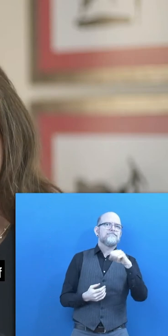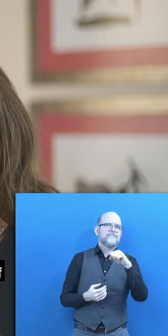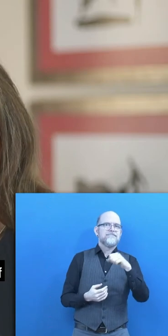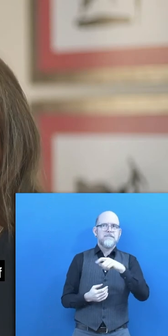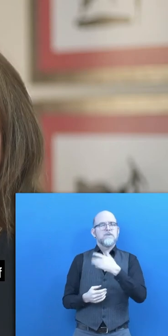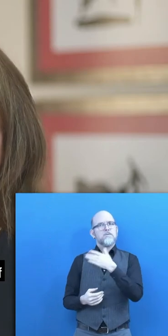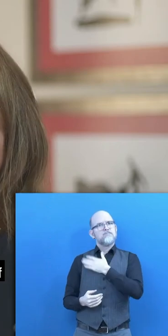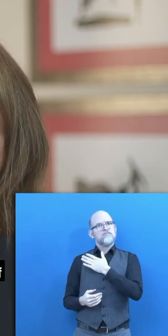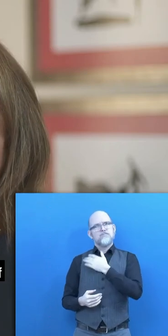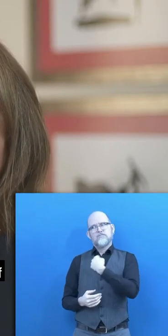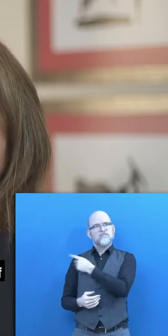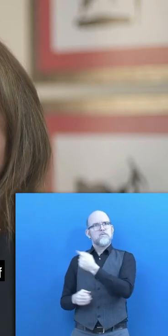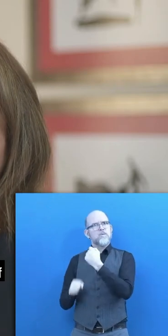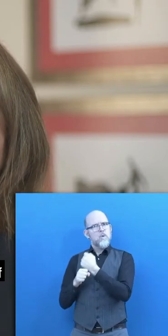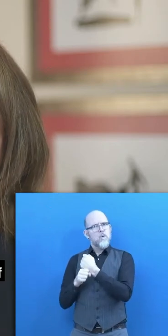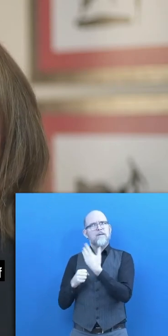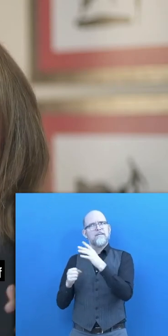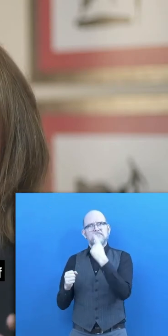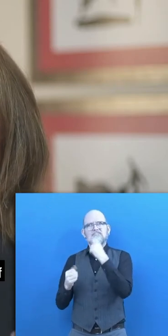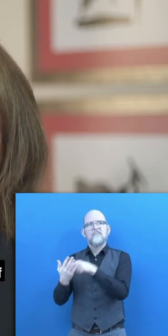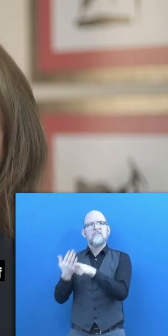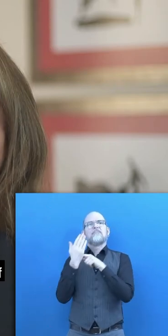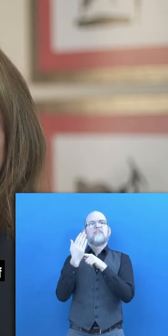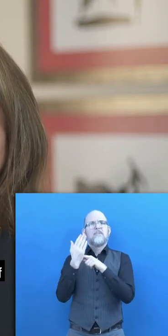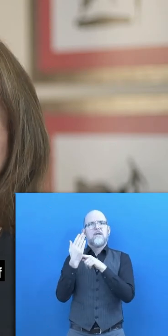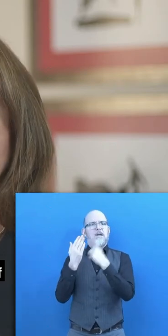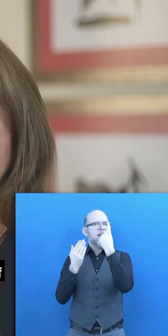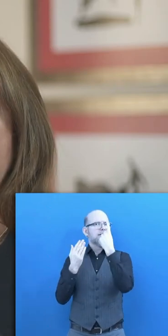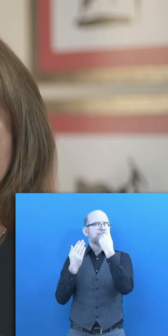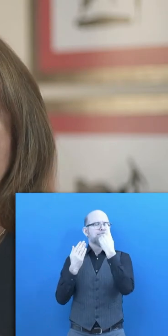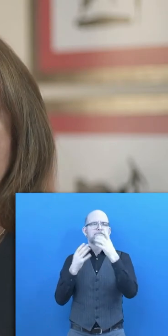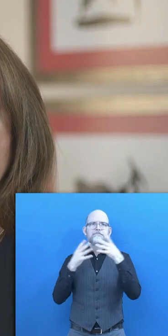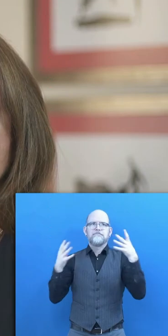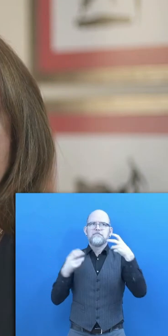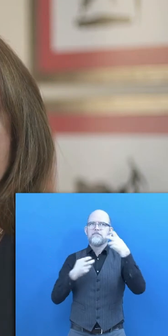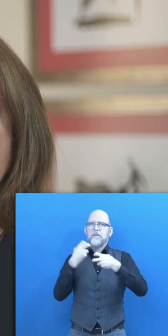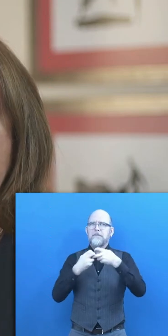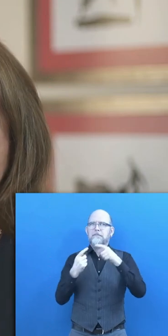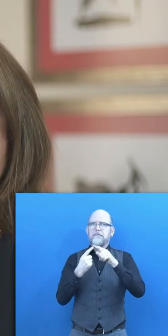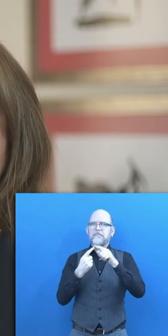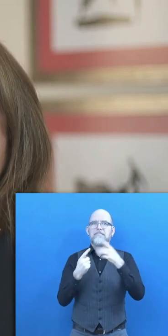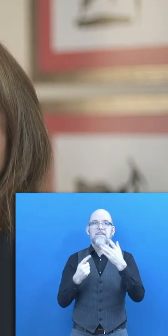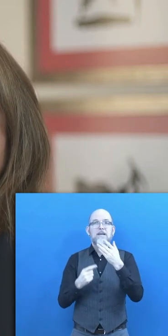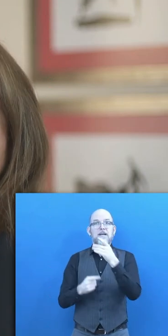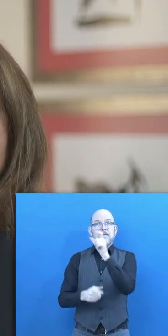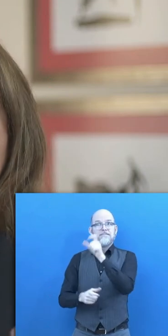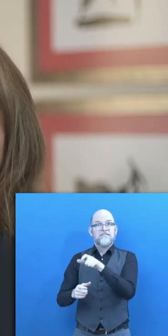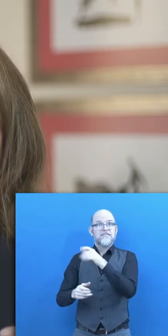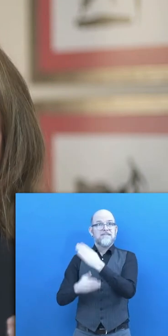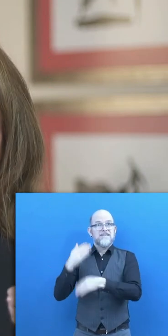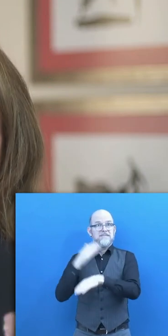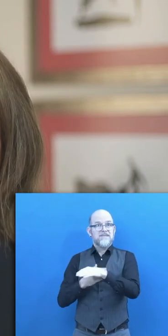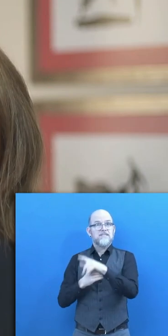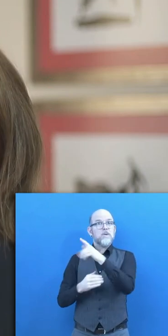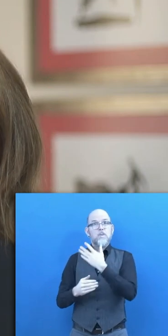our work shows us that one of the main problems people with disabilities face, it is why